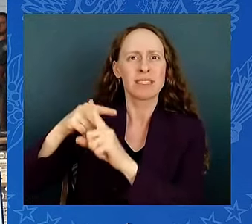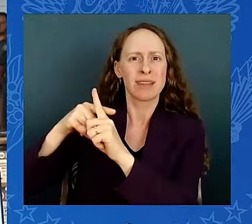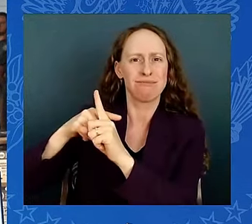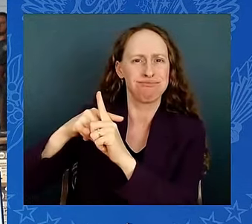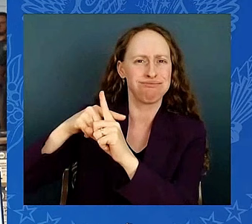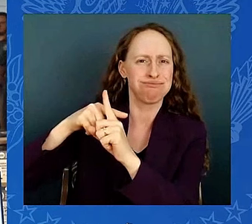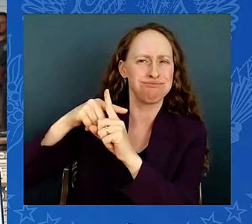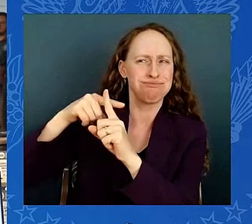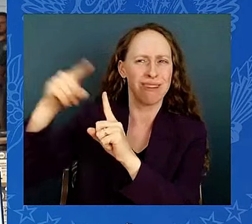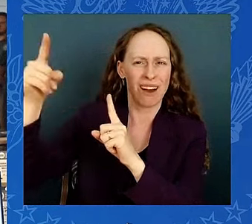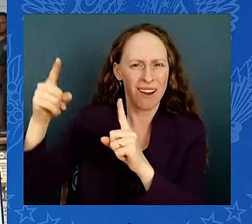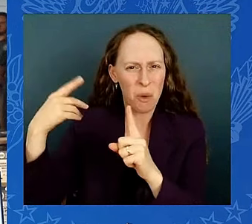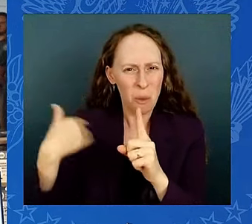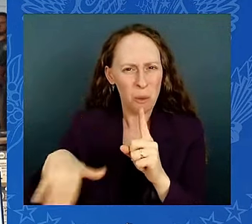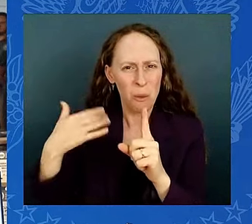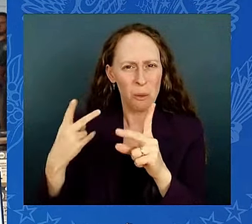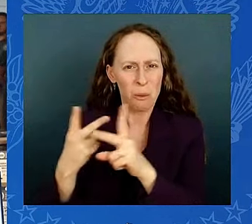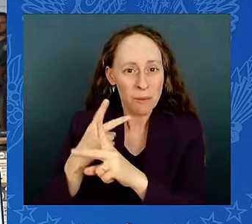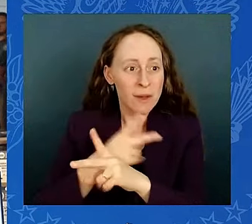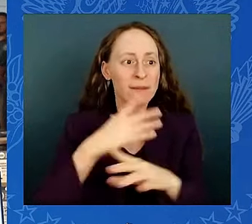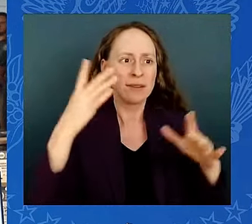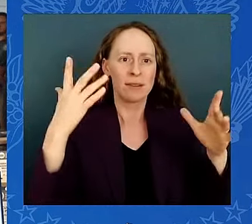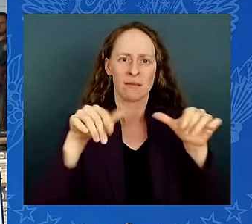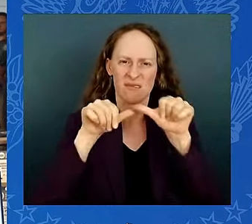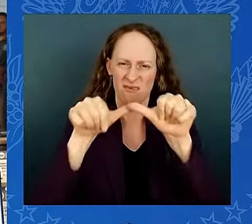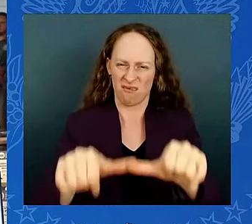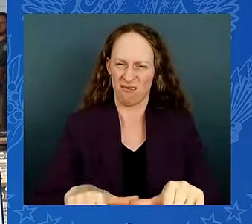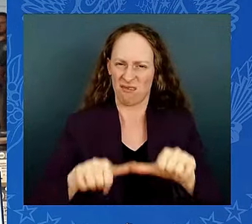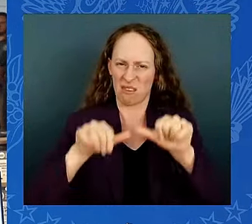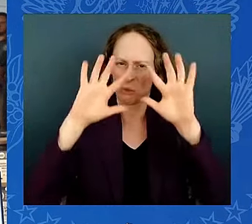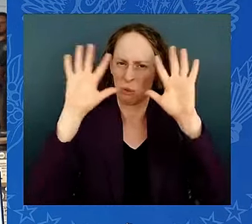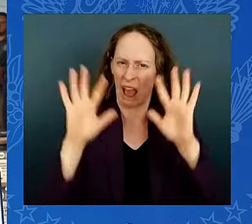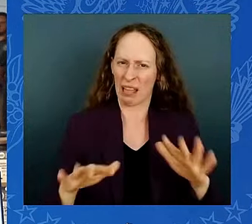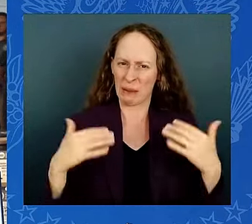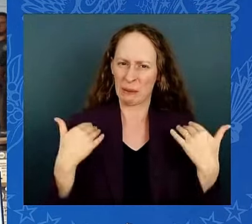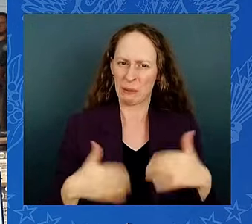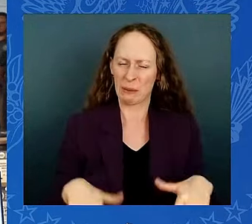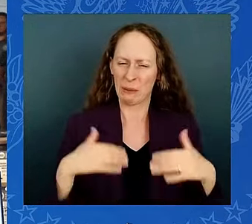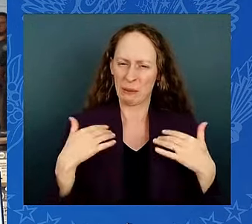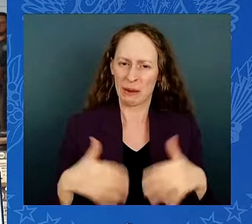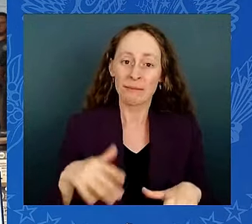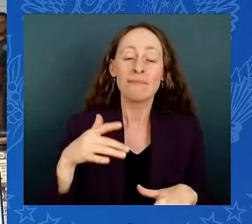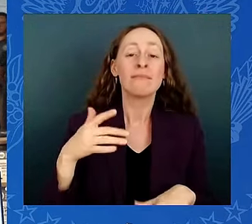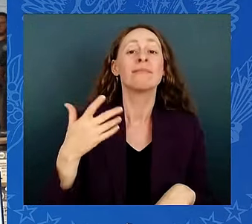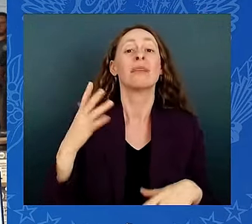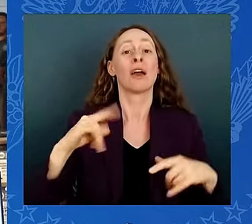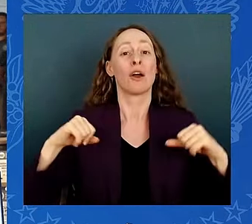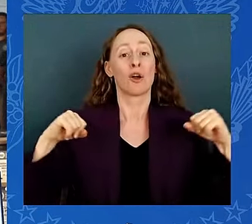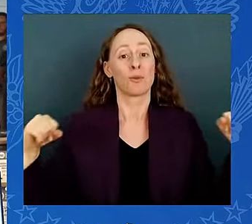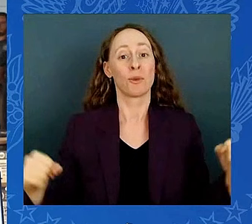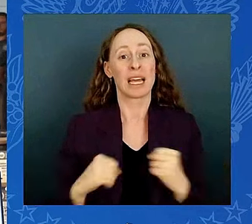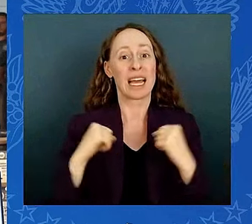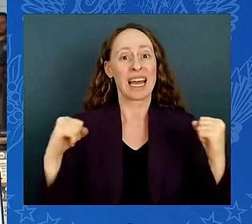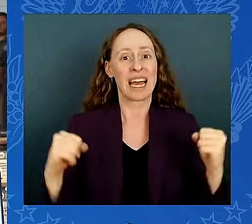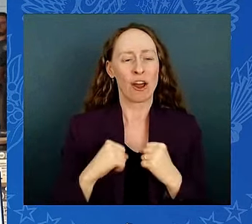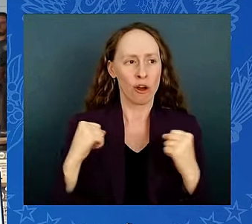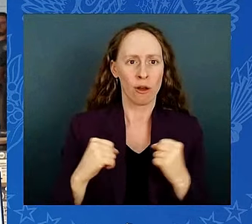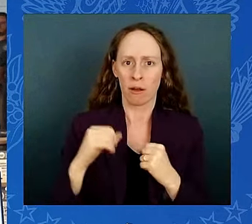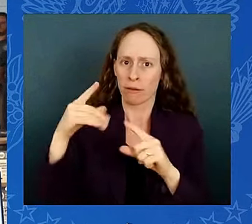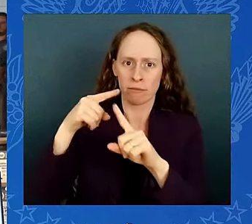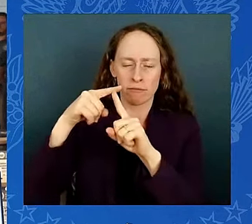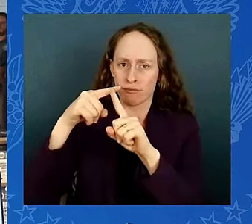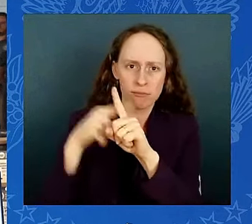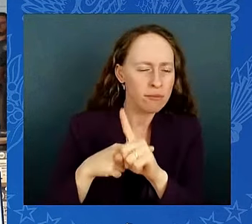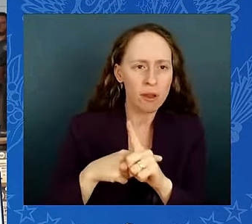winter, we're also seeing swings of one extreme to the other. We are proud, Mr. President, to